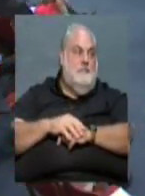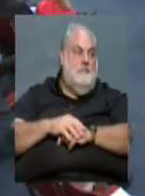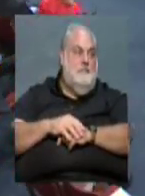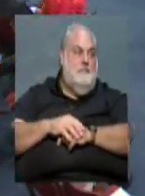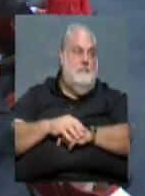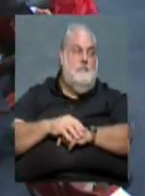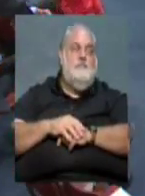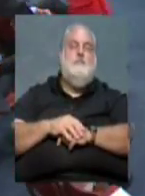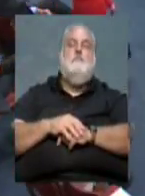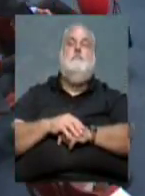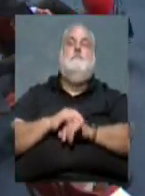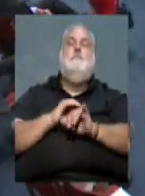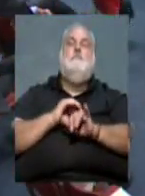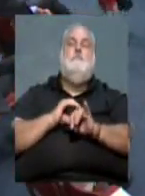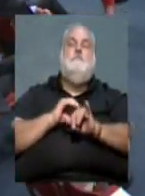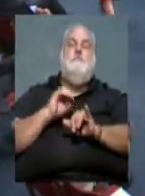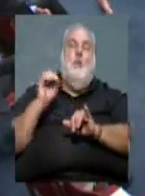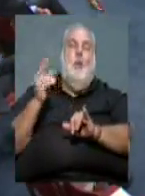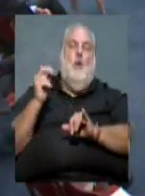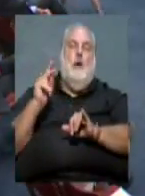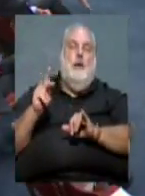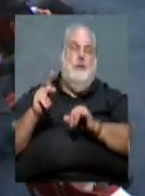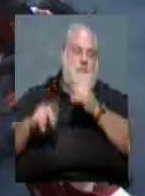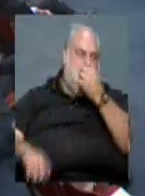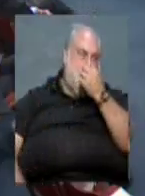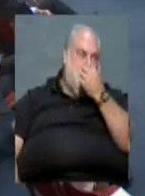Okay. Thank you.